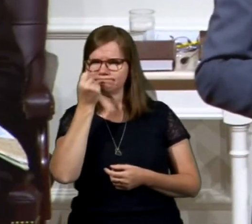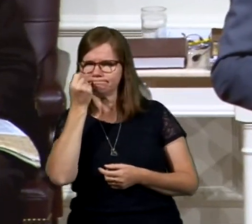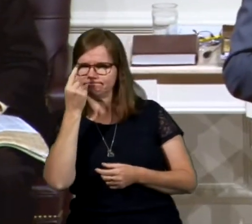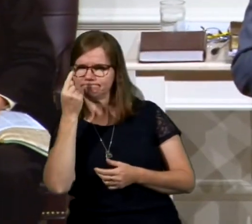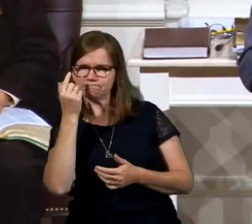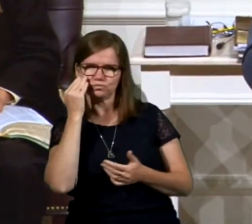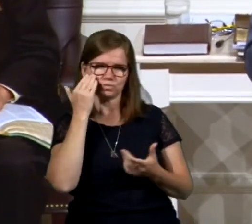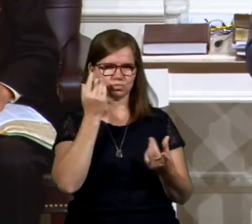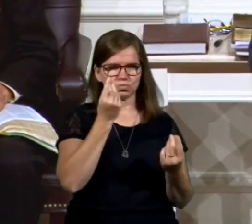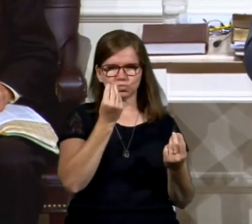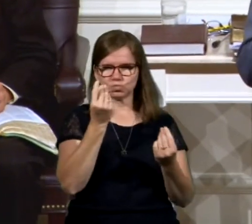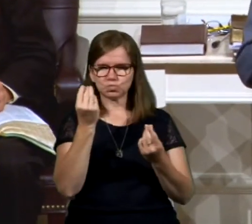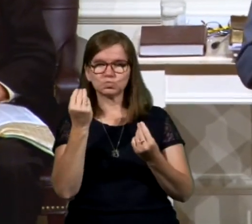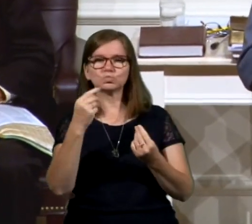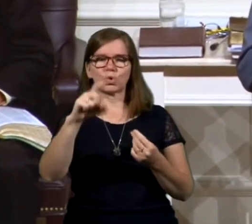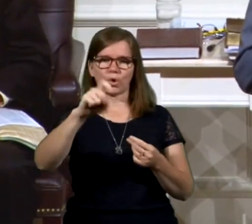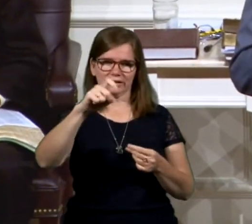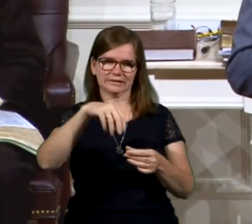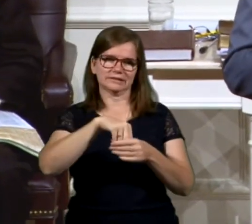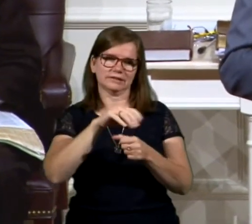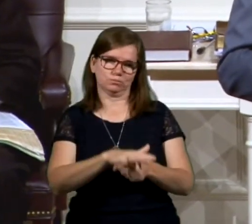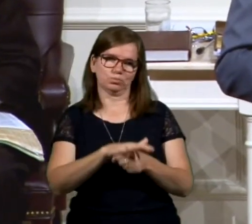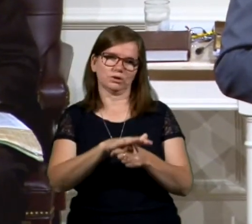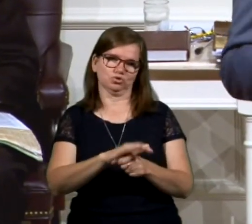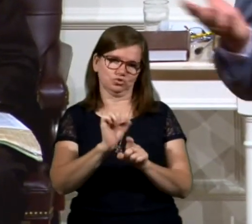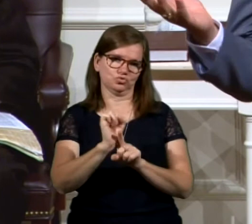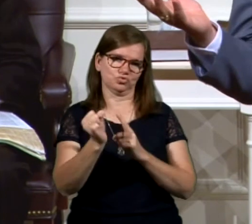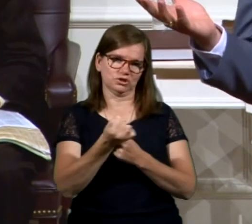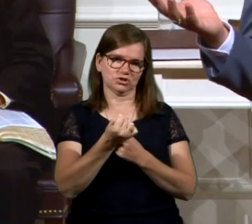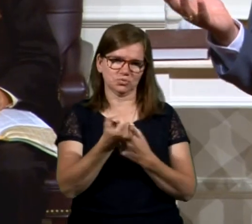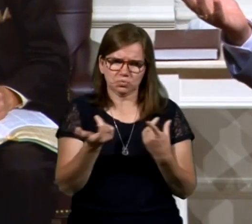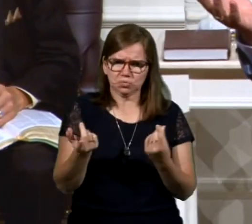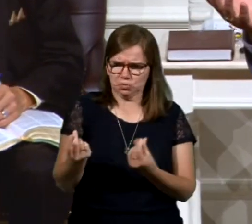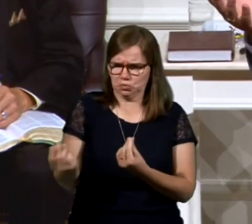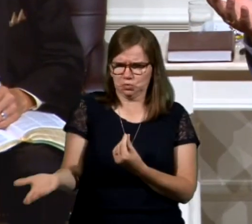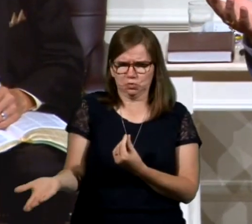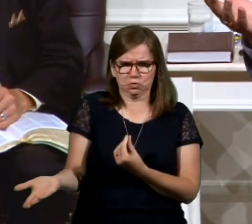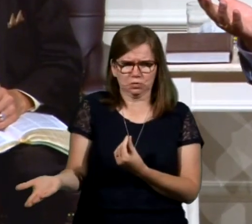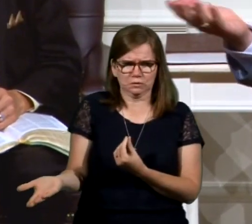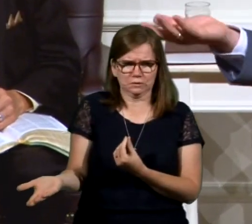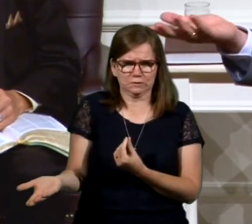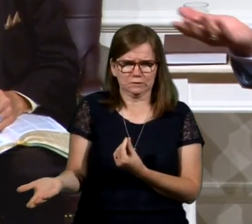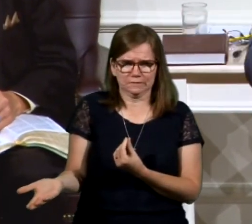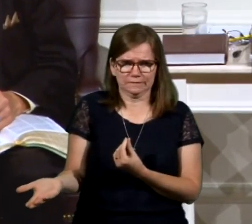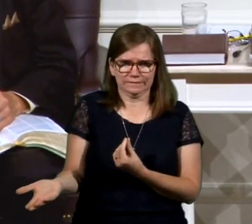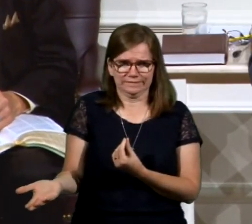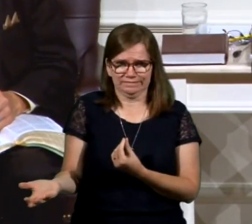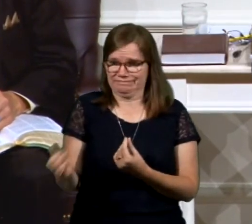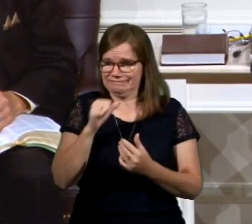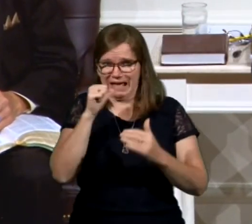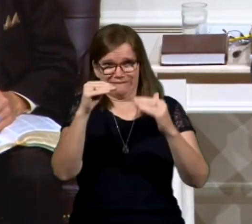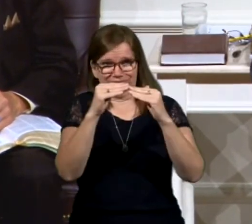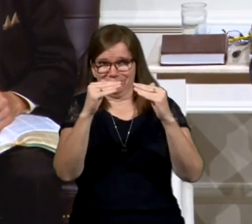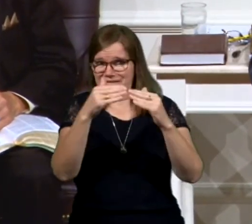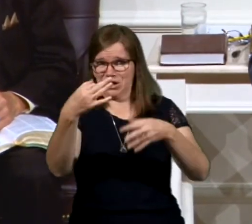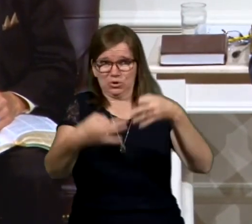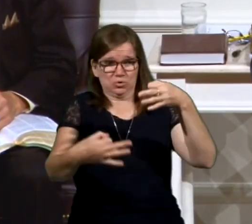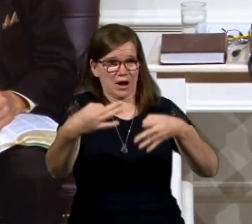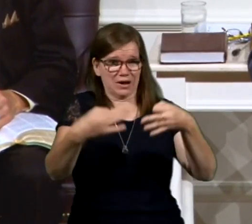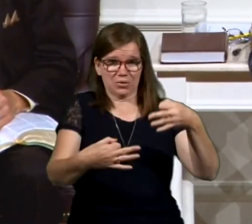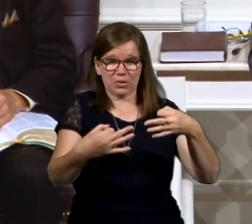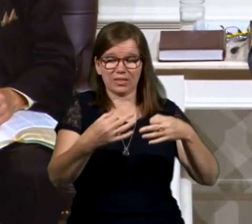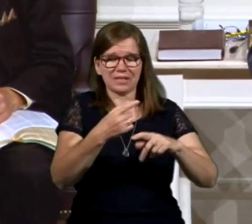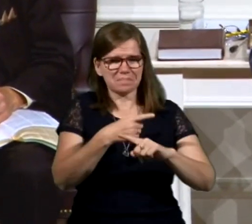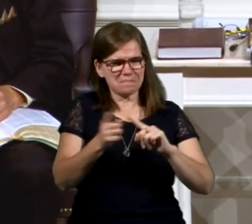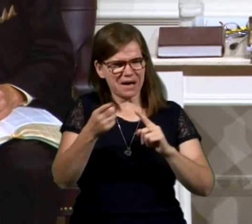in pressure situations. What's he going to do? He's not going to get a fair trial, but